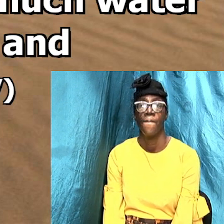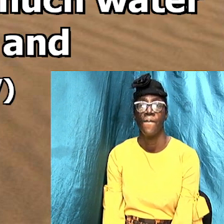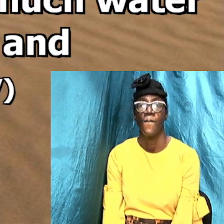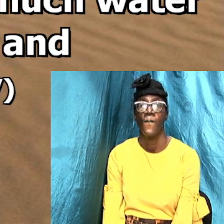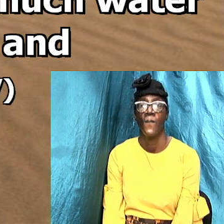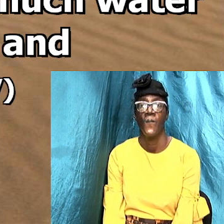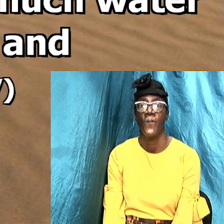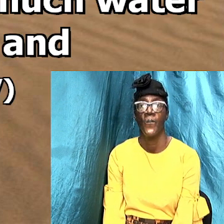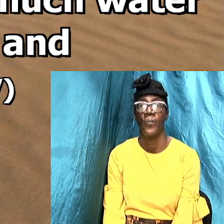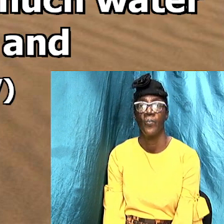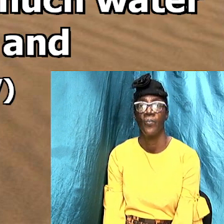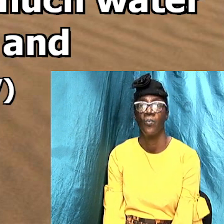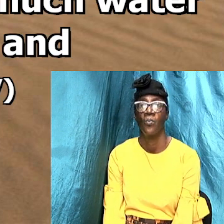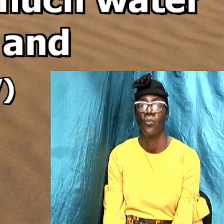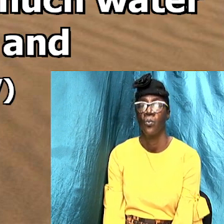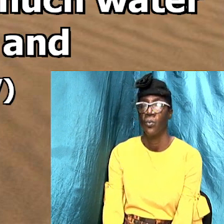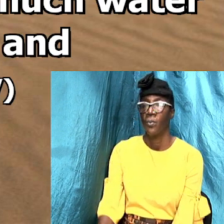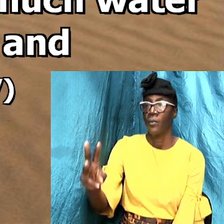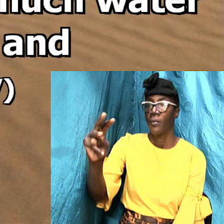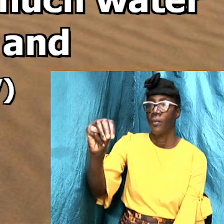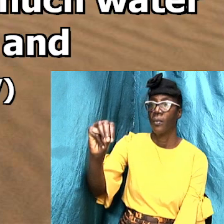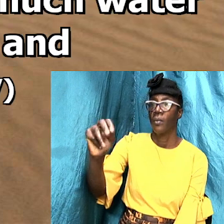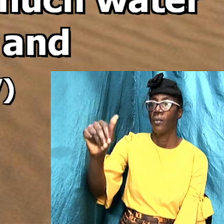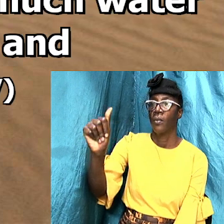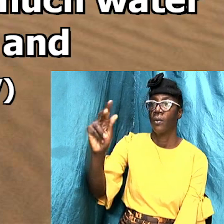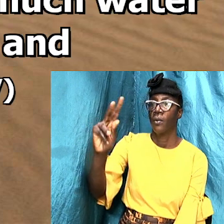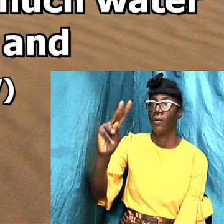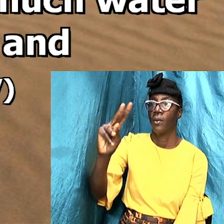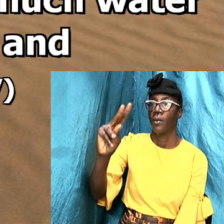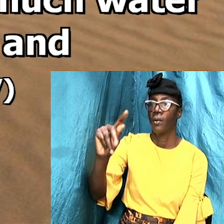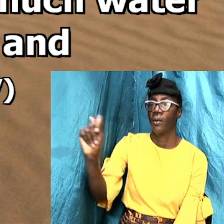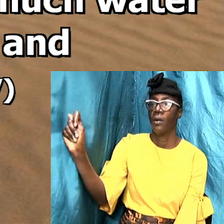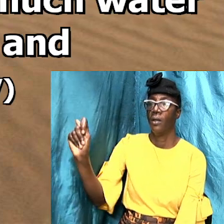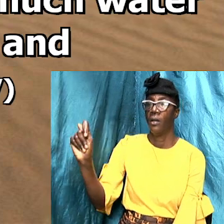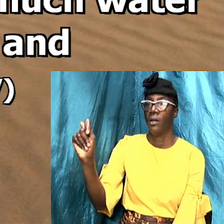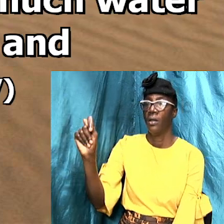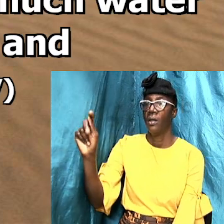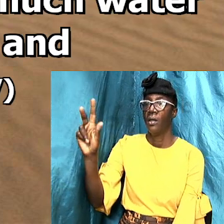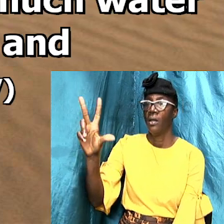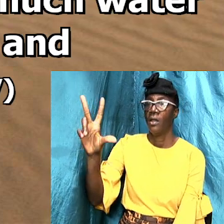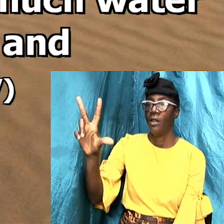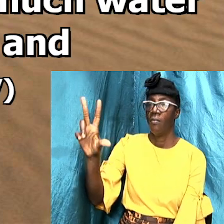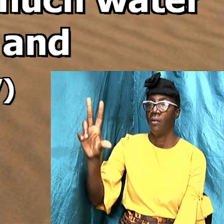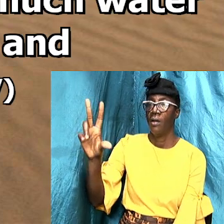let let us look at Matthew 3 verse 16